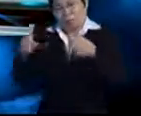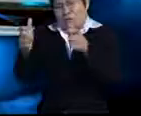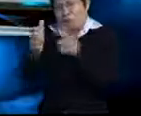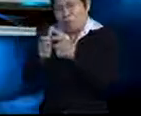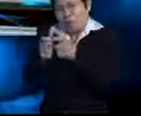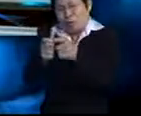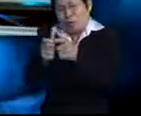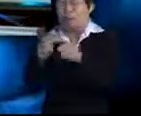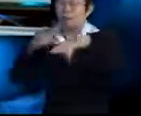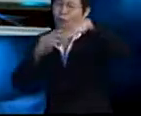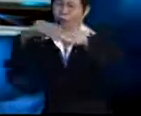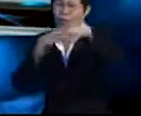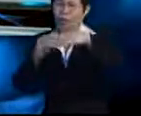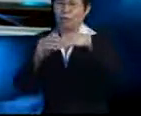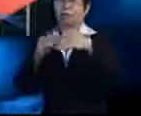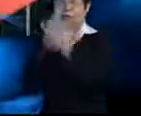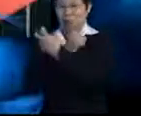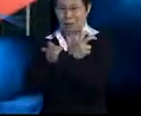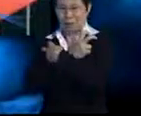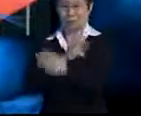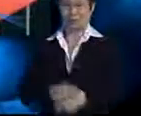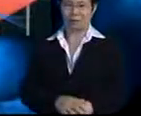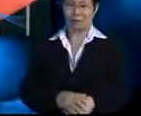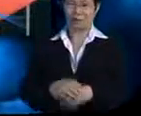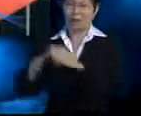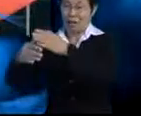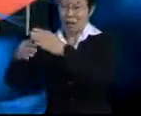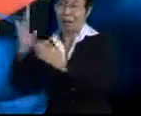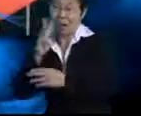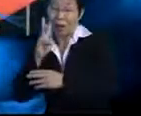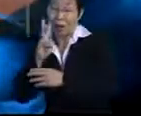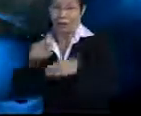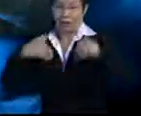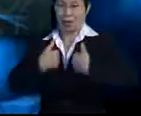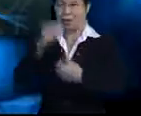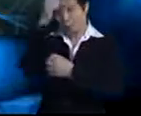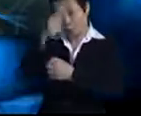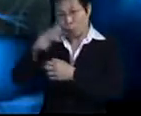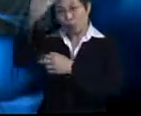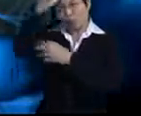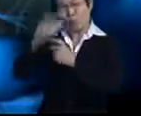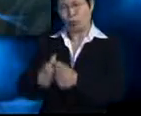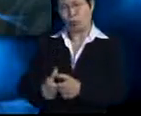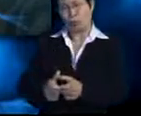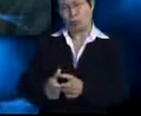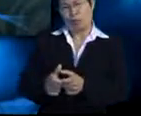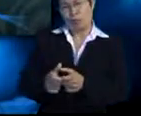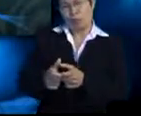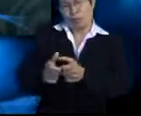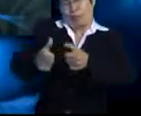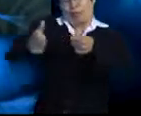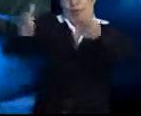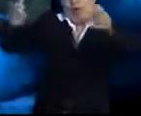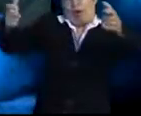and more flexible endoskeleton. Aquatic animals like the whales can grow to enormous